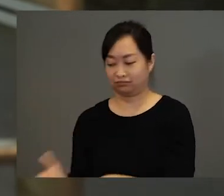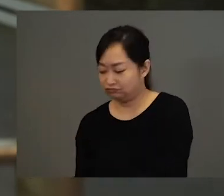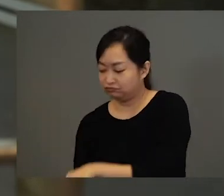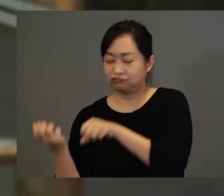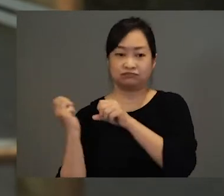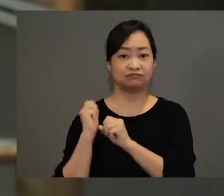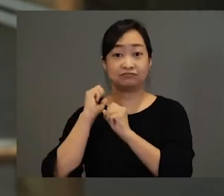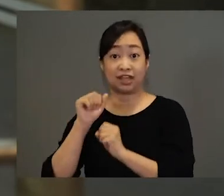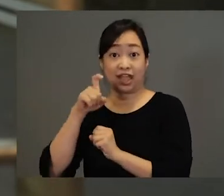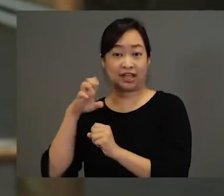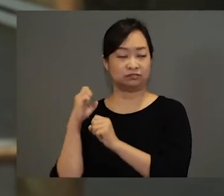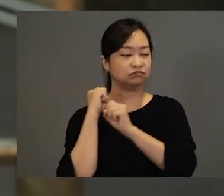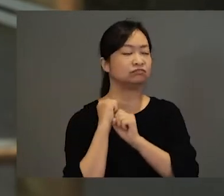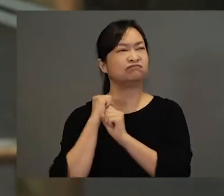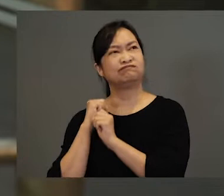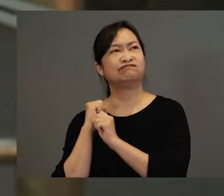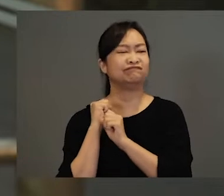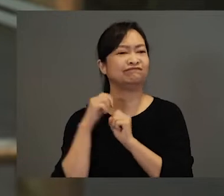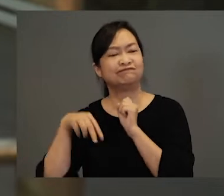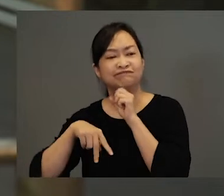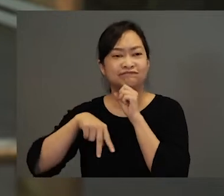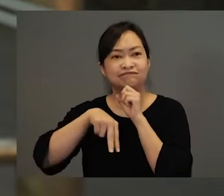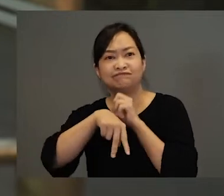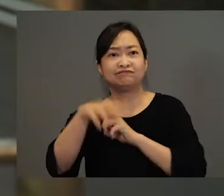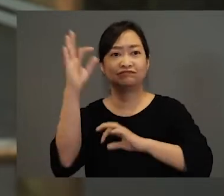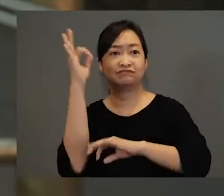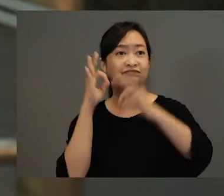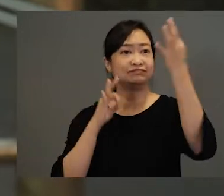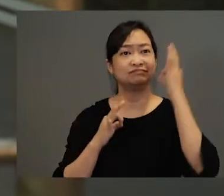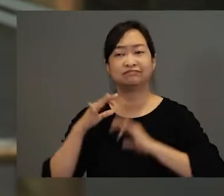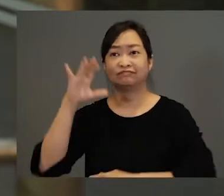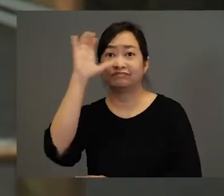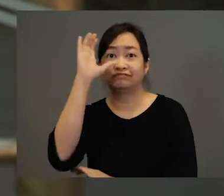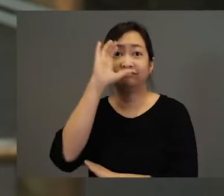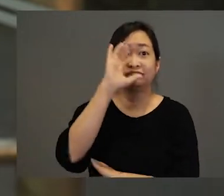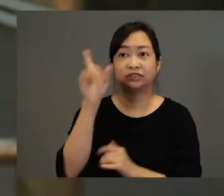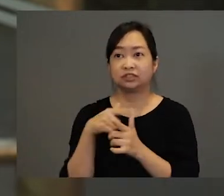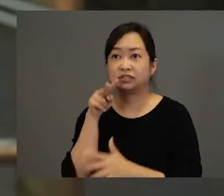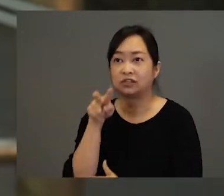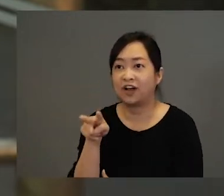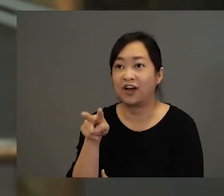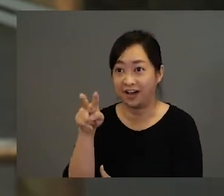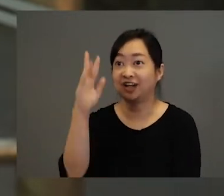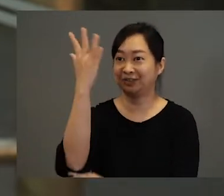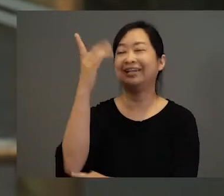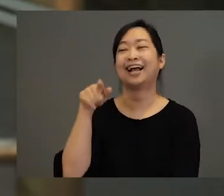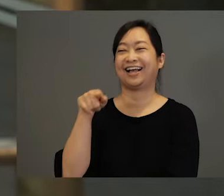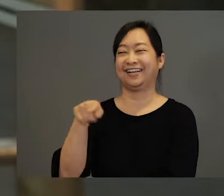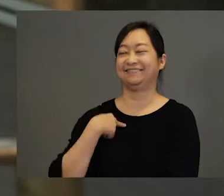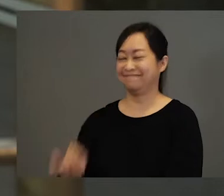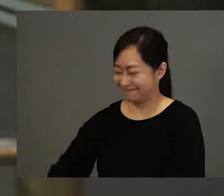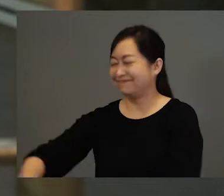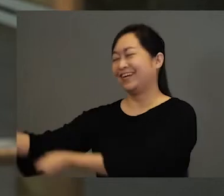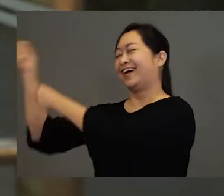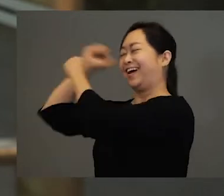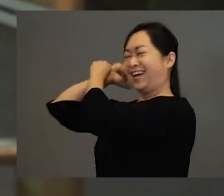picked up his axe and he walked and walked and walked deeper into the forest. And he saw a tree. He